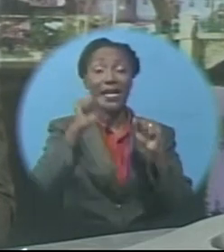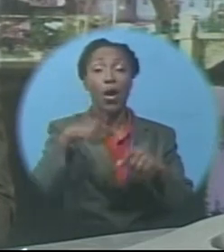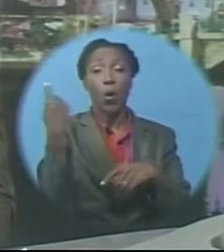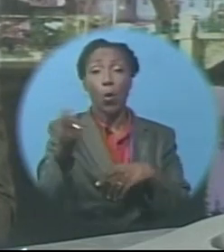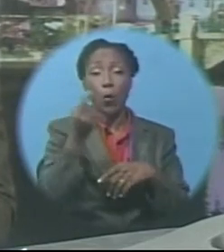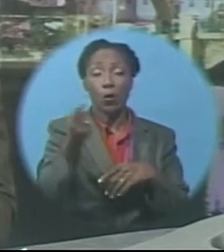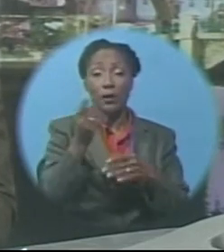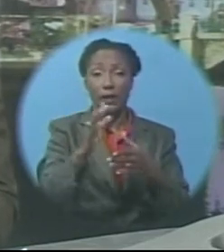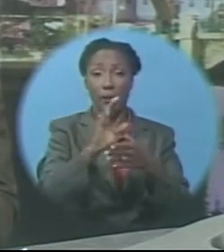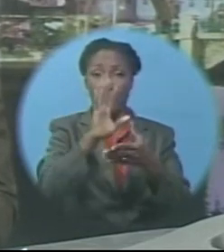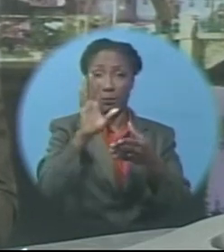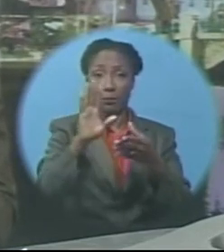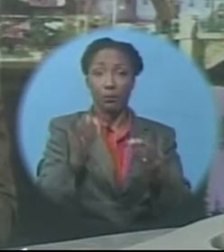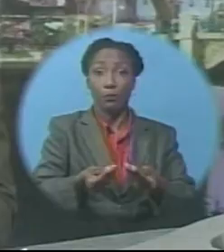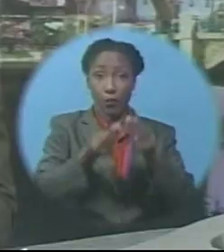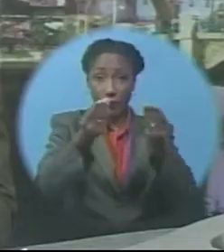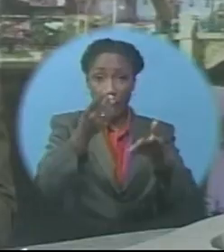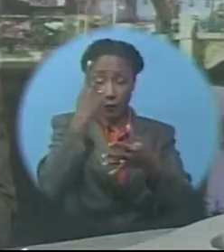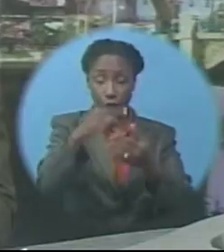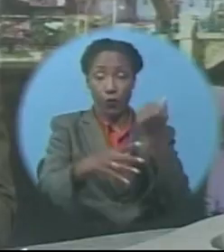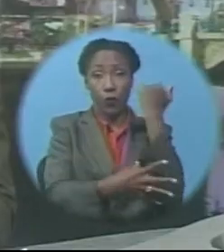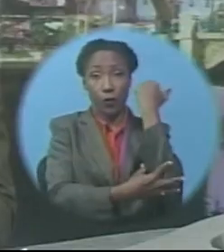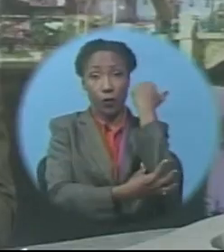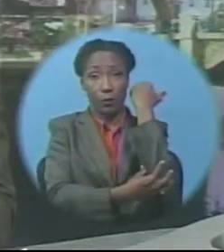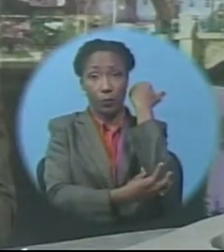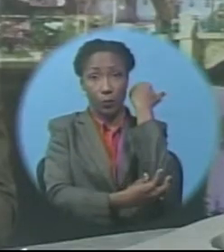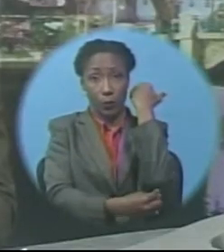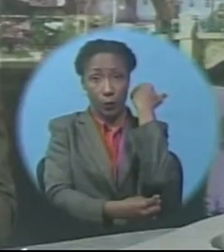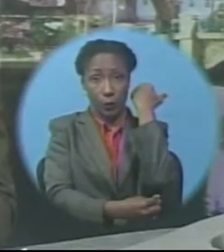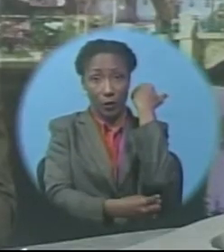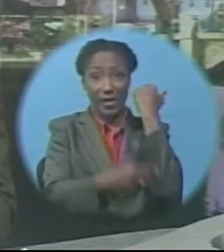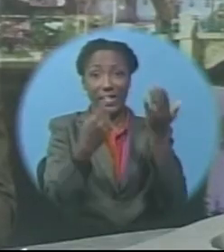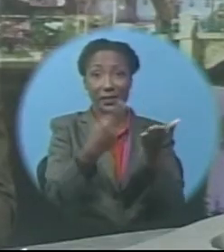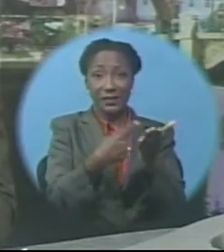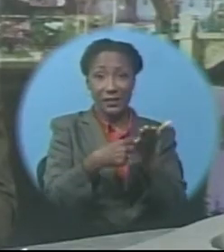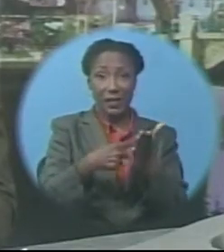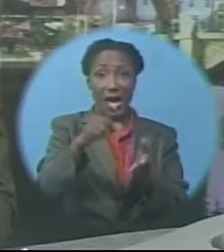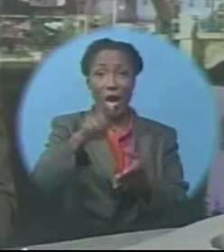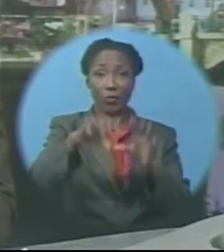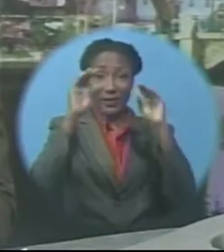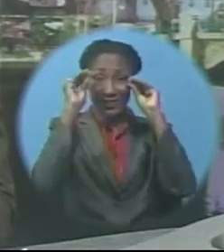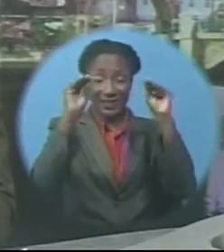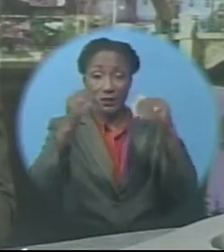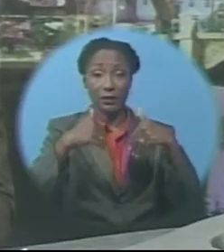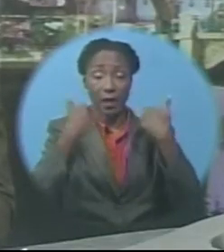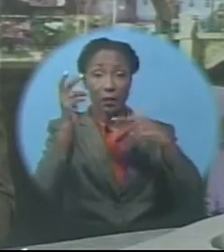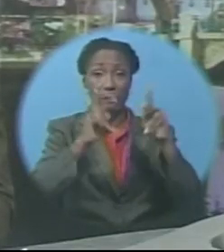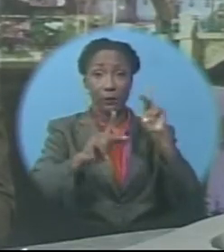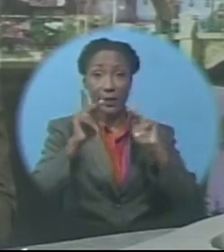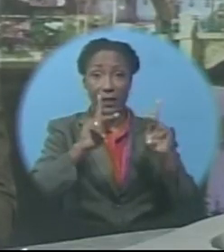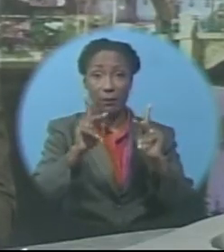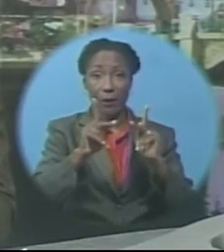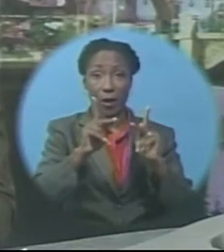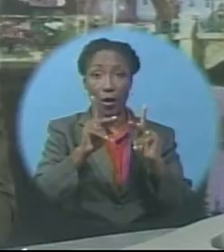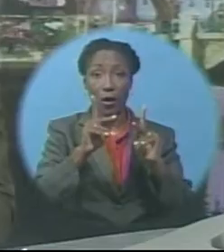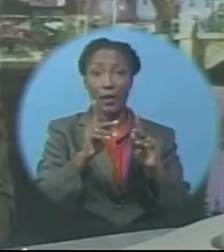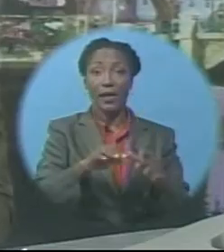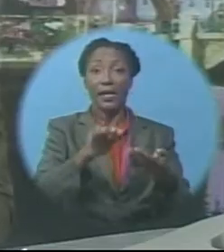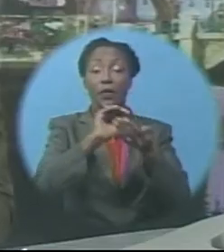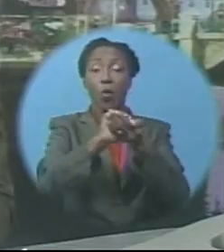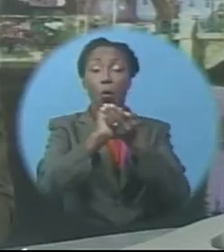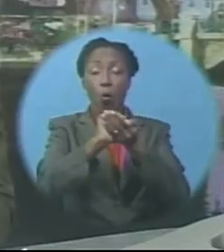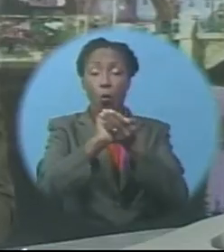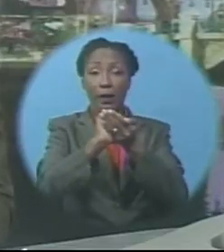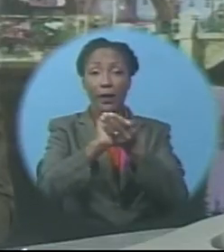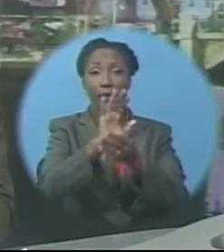vulnerable. He says among the discussions has to be how to teach young people the value of investing in and ownership of